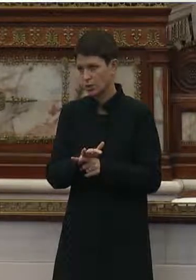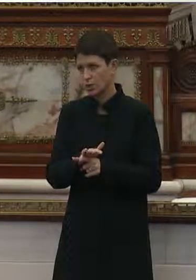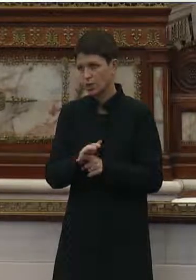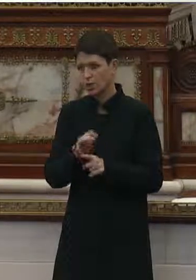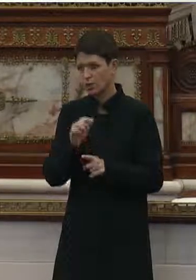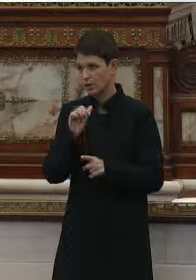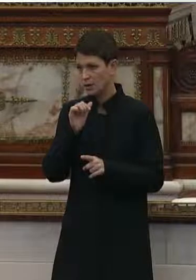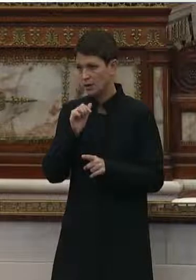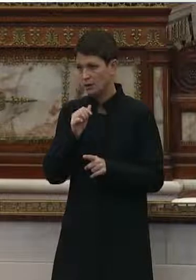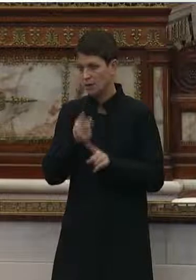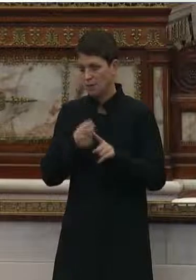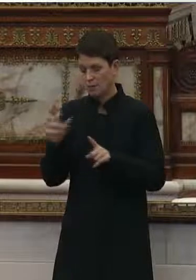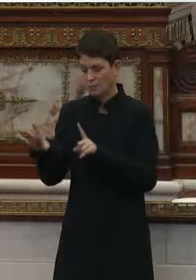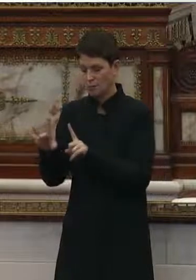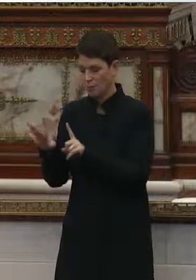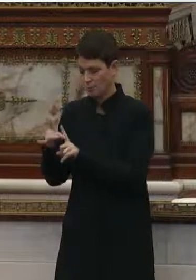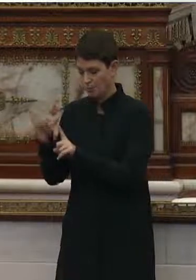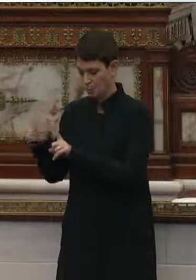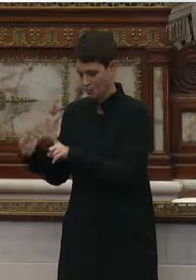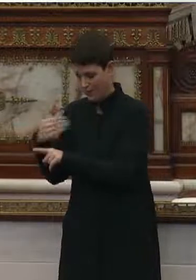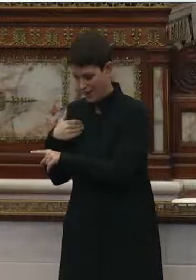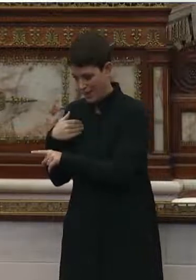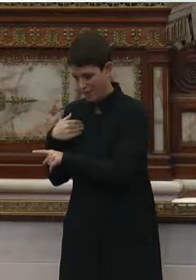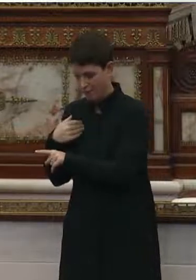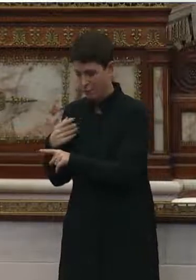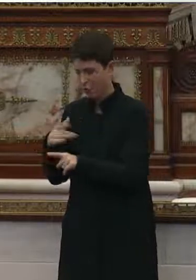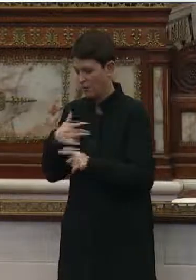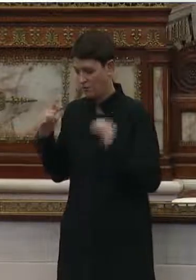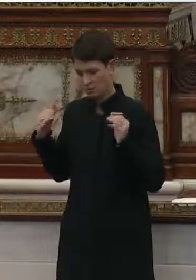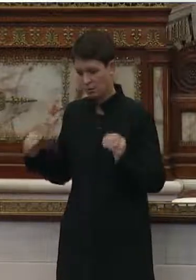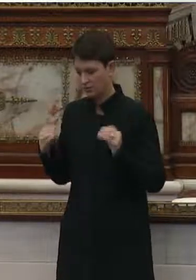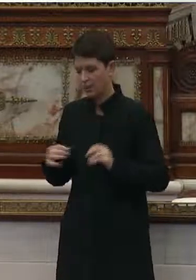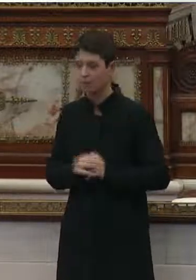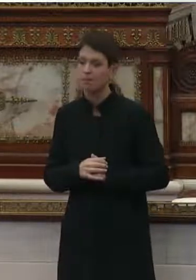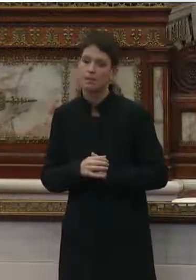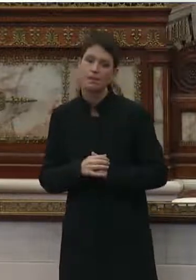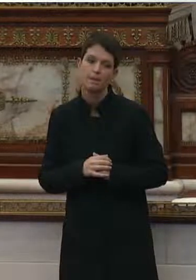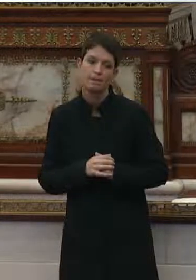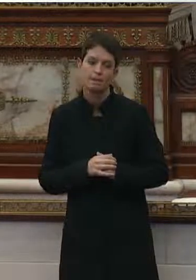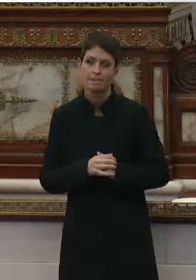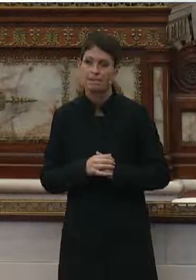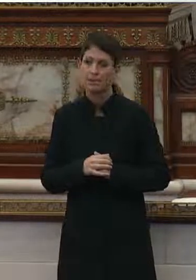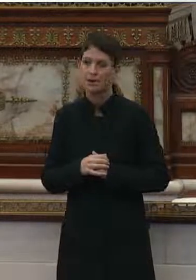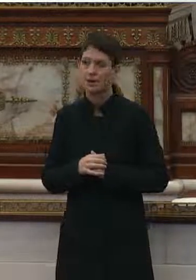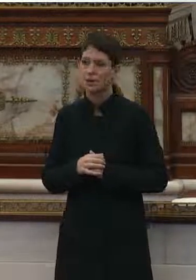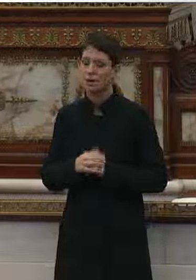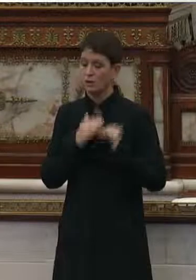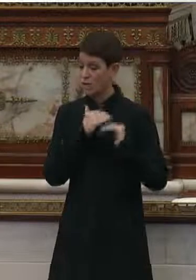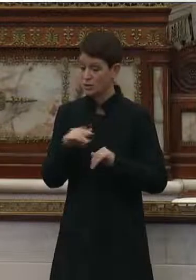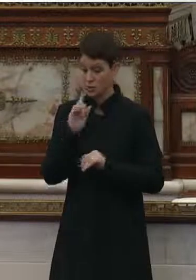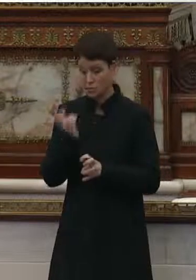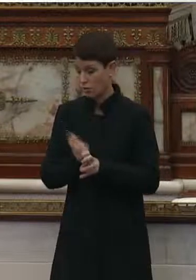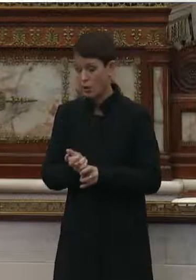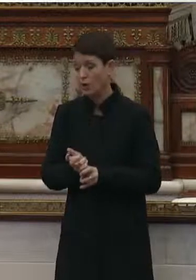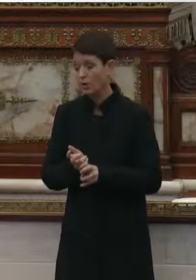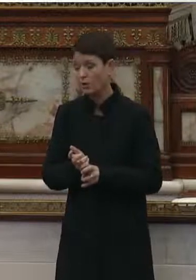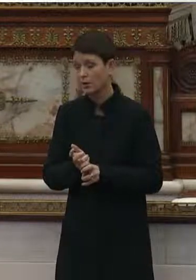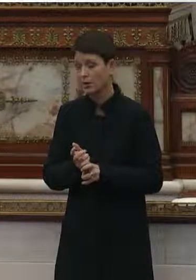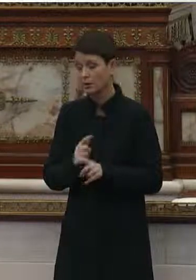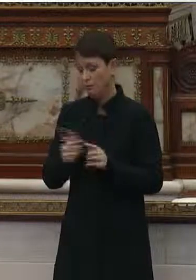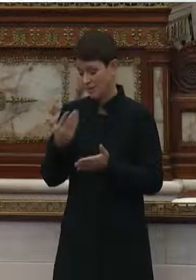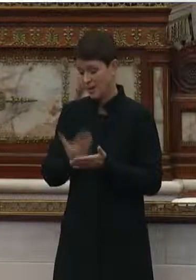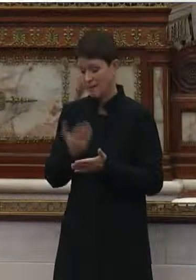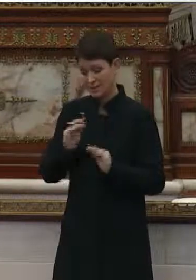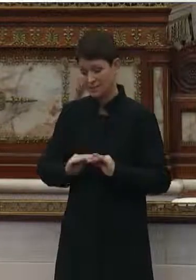individuals who are asymptomatic. As hard as restrictions are, the evidence